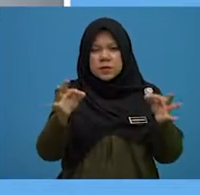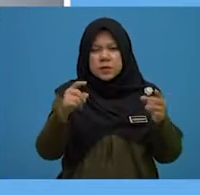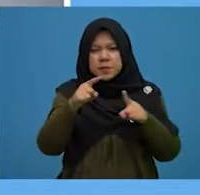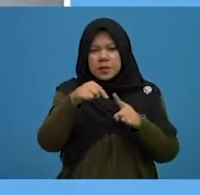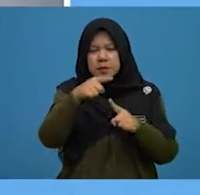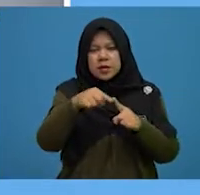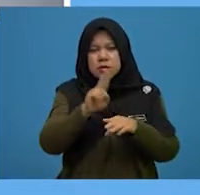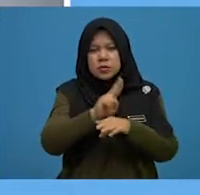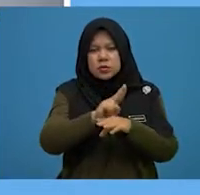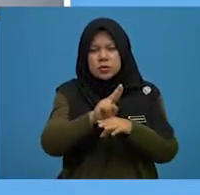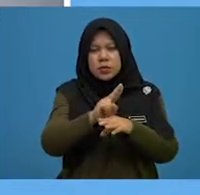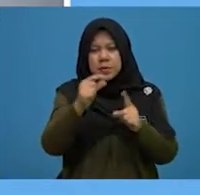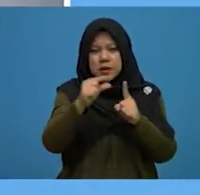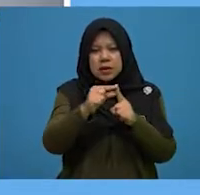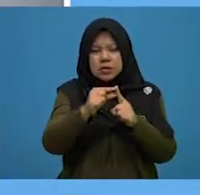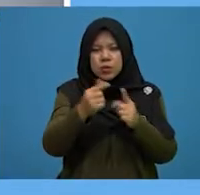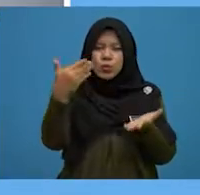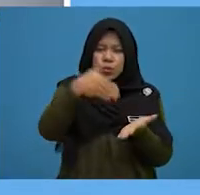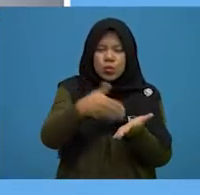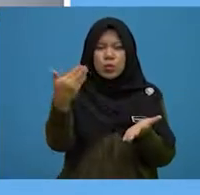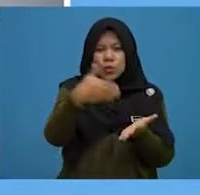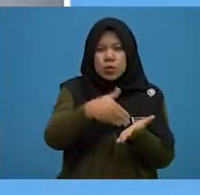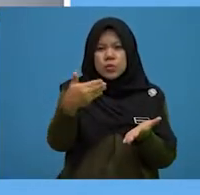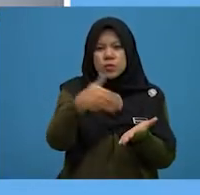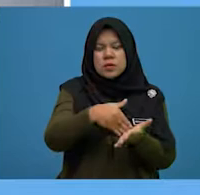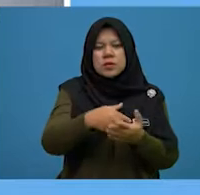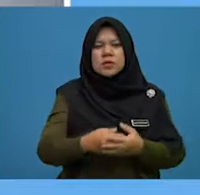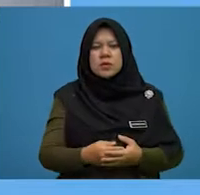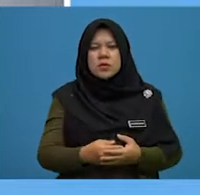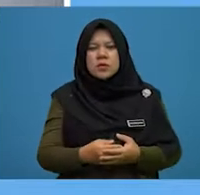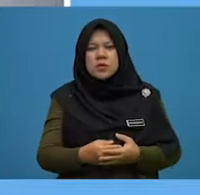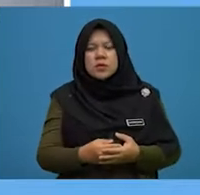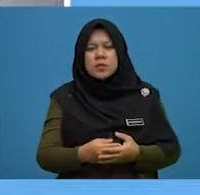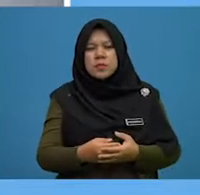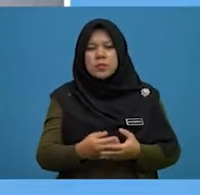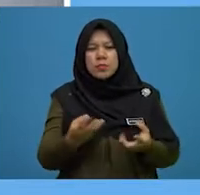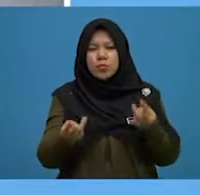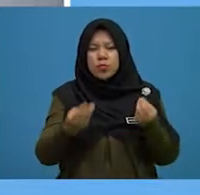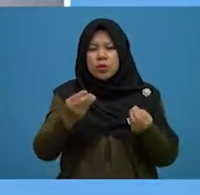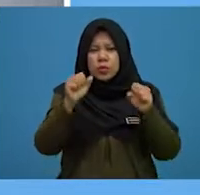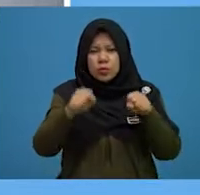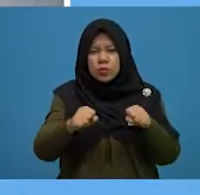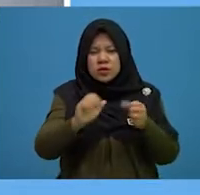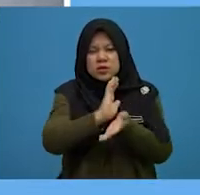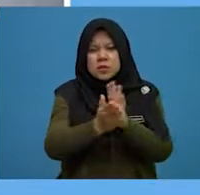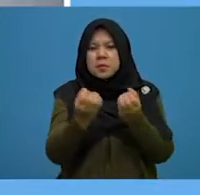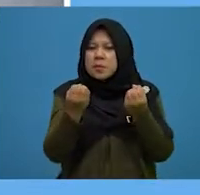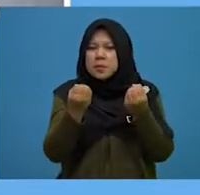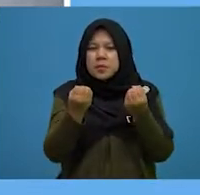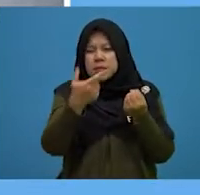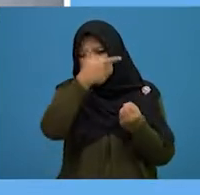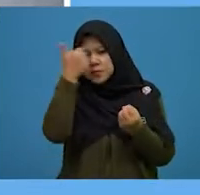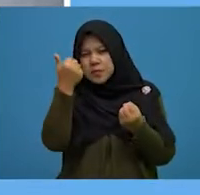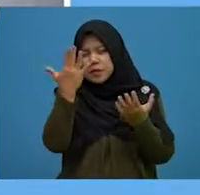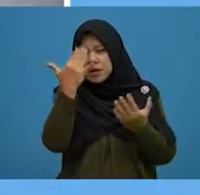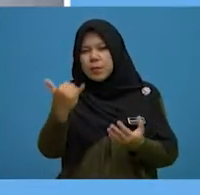the word is repeated a few times. There could be many reasons why a word is repeated in